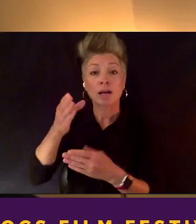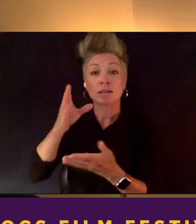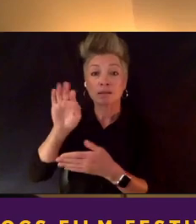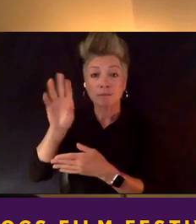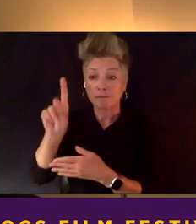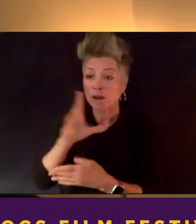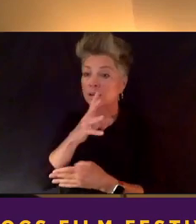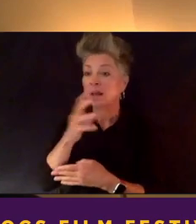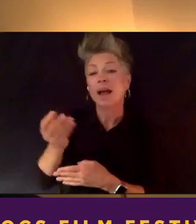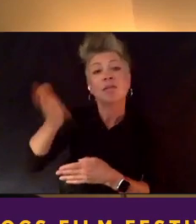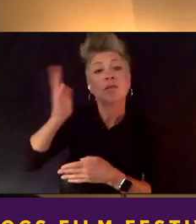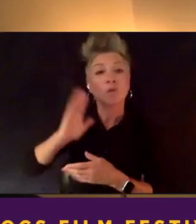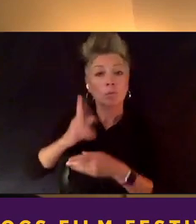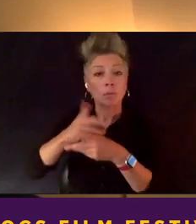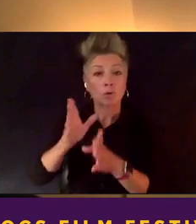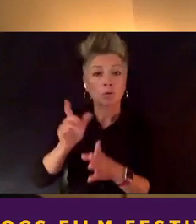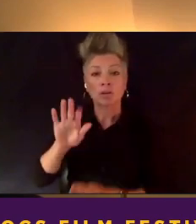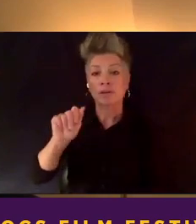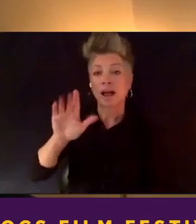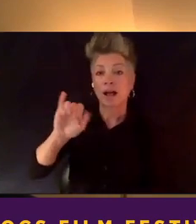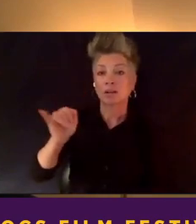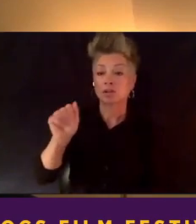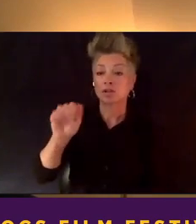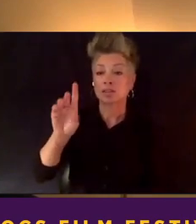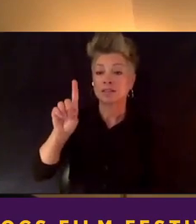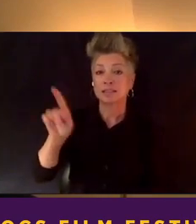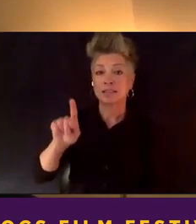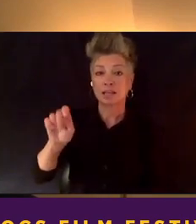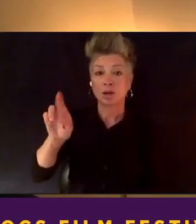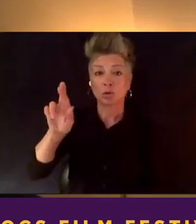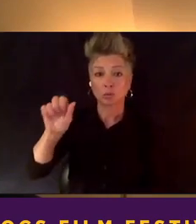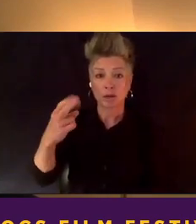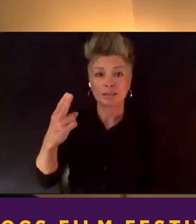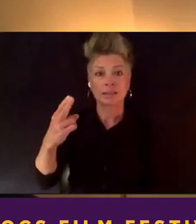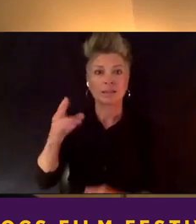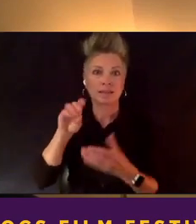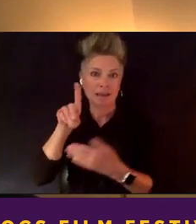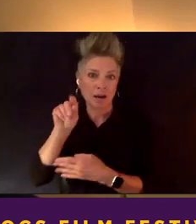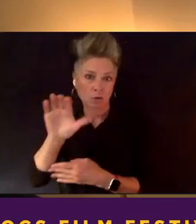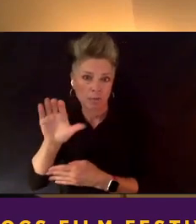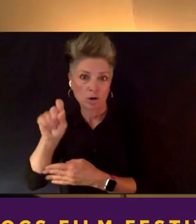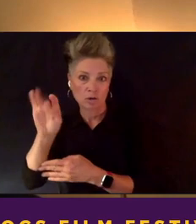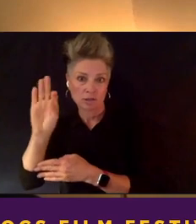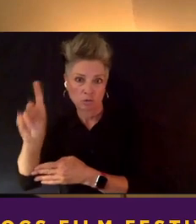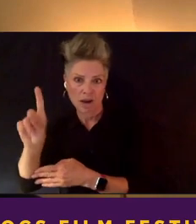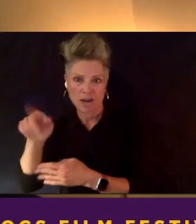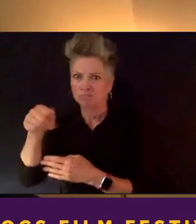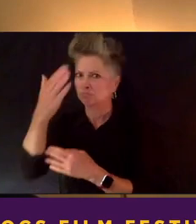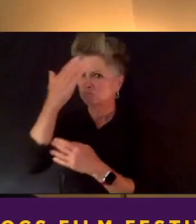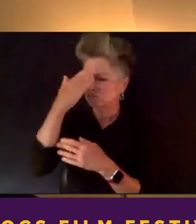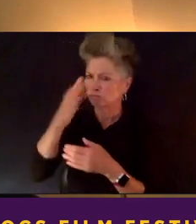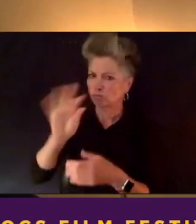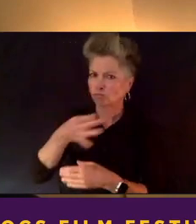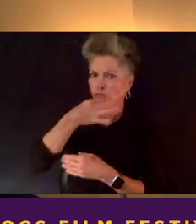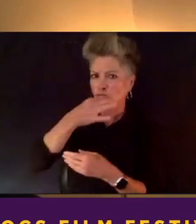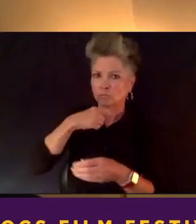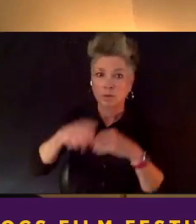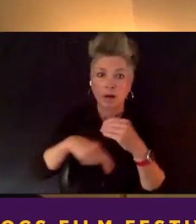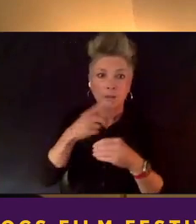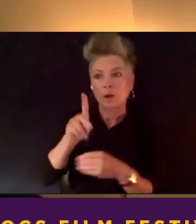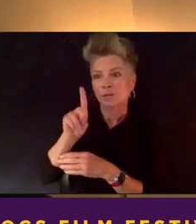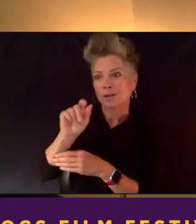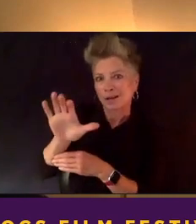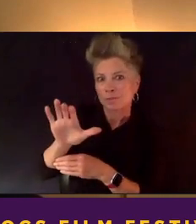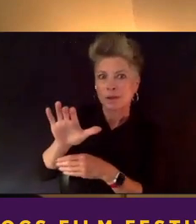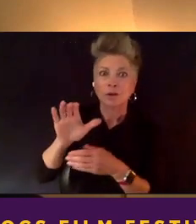Jazeera America's documentary, Strand. Needless to say, she knows a lot about investigative documentaries from multiple perspectives,